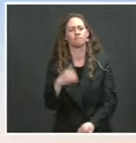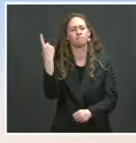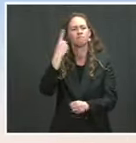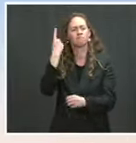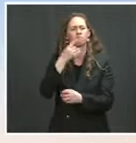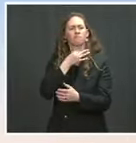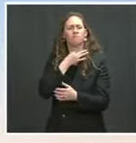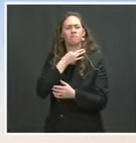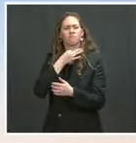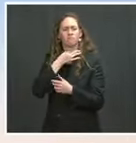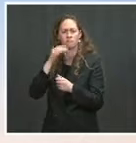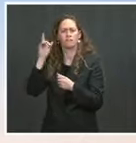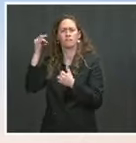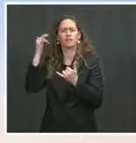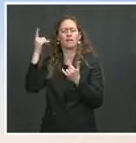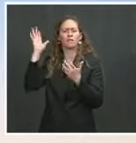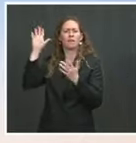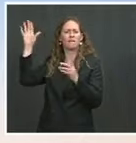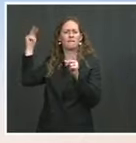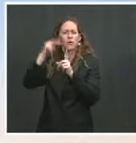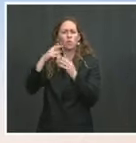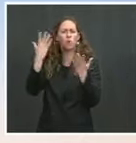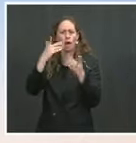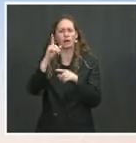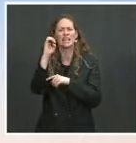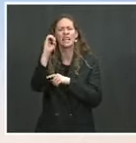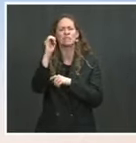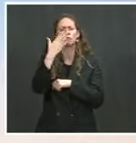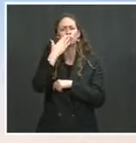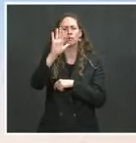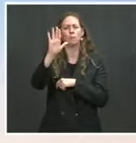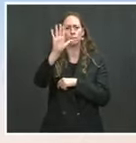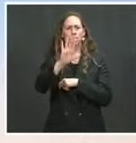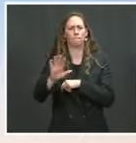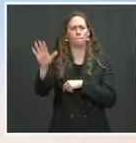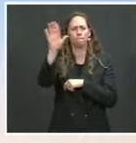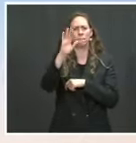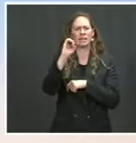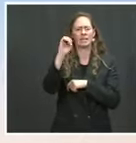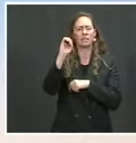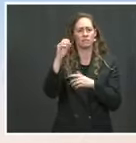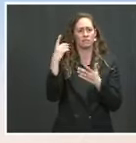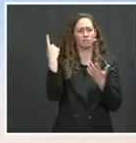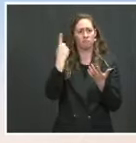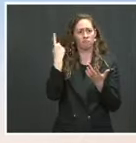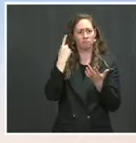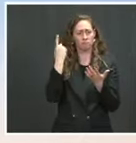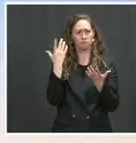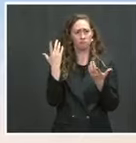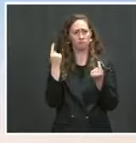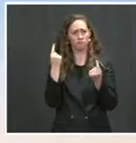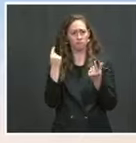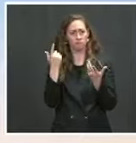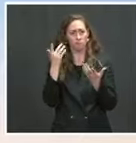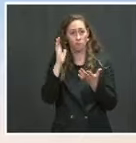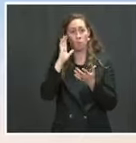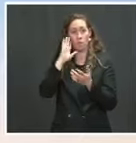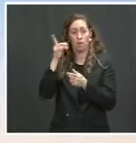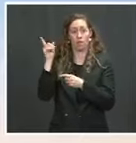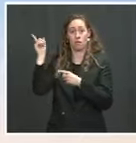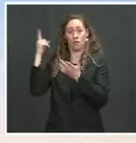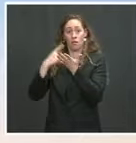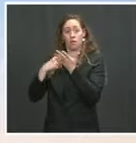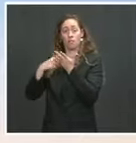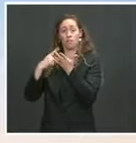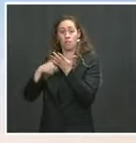administration is speaking about viable two-state solution? Well, that is an issue that has long been and will always